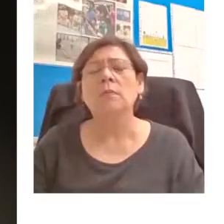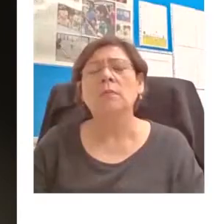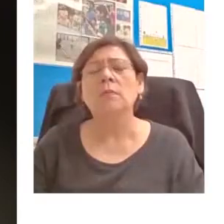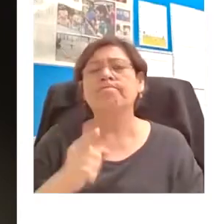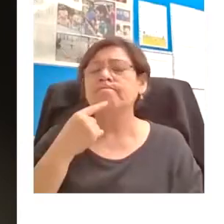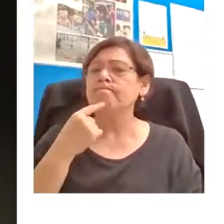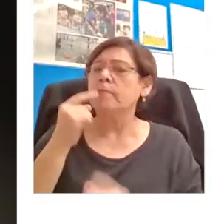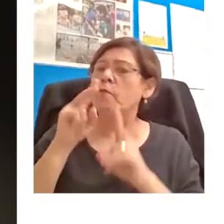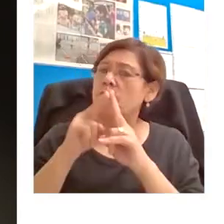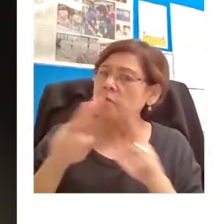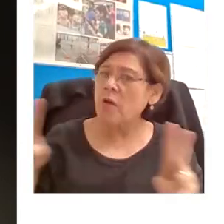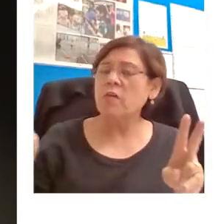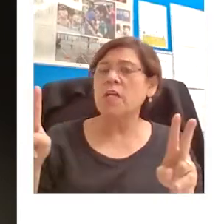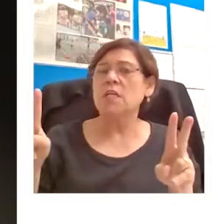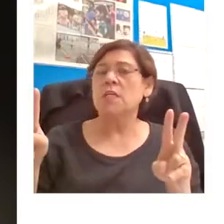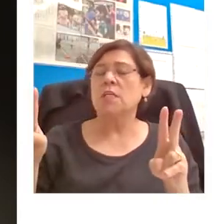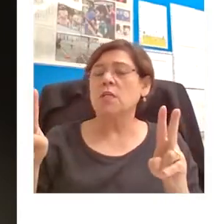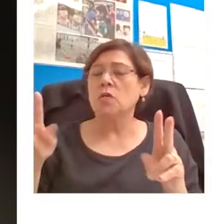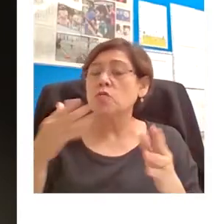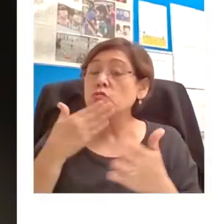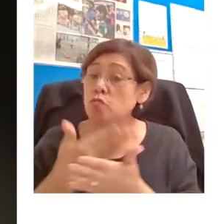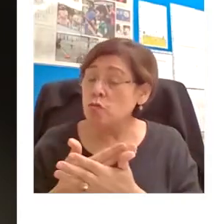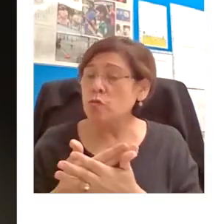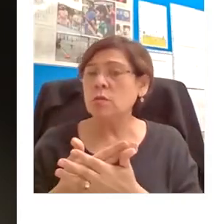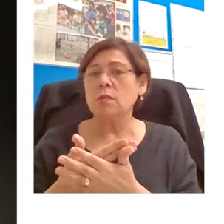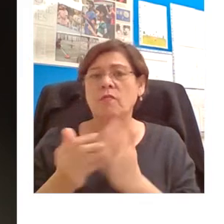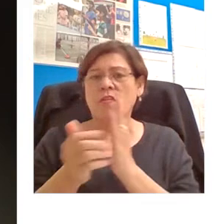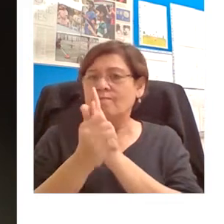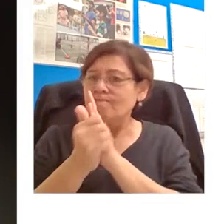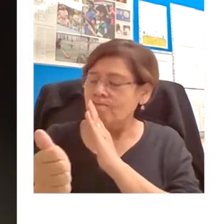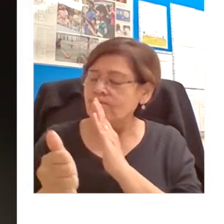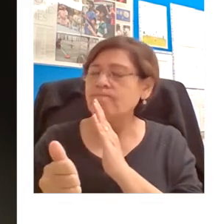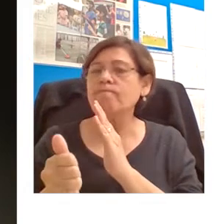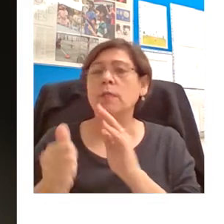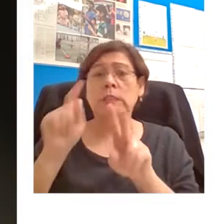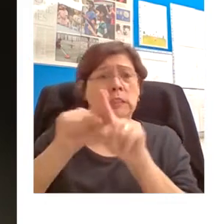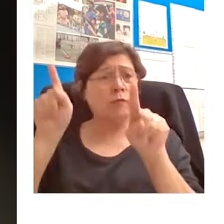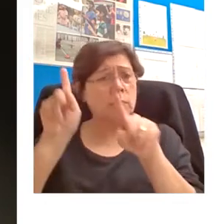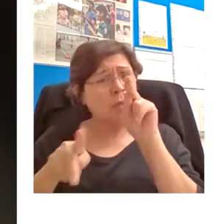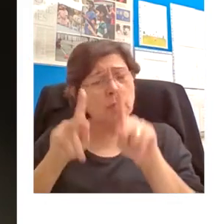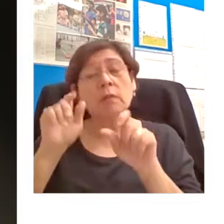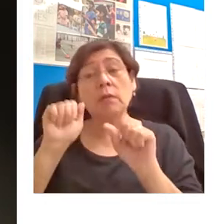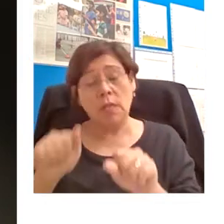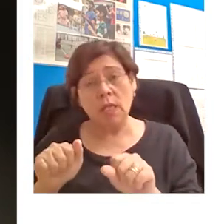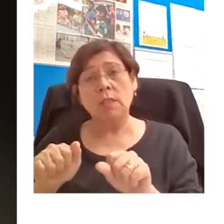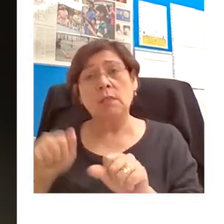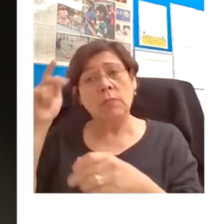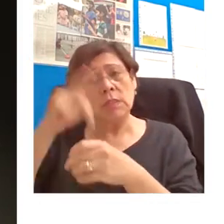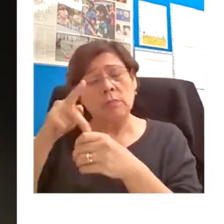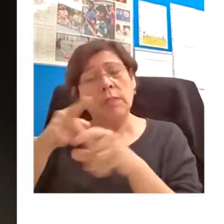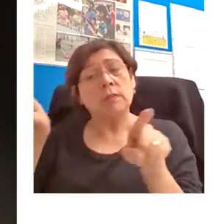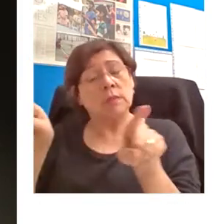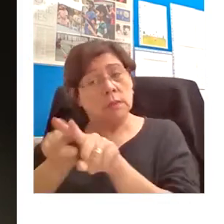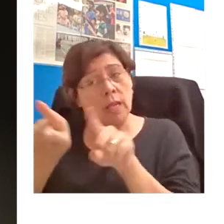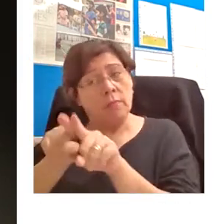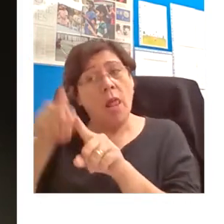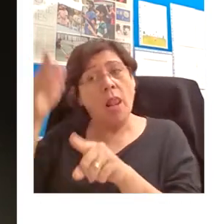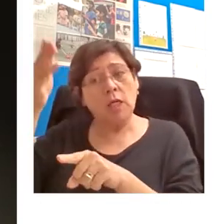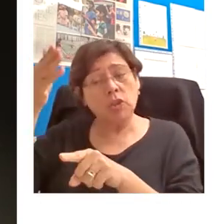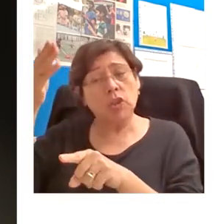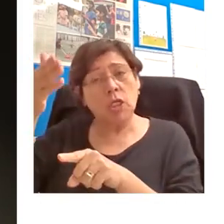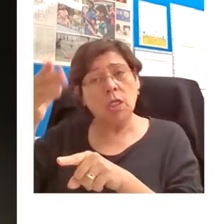Different people in different places, different people in different times can participate in the same lecture, but it also has serious